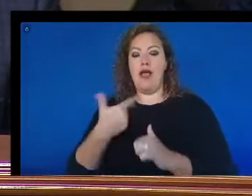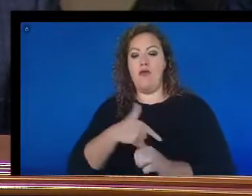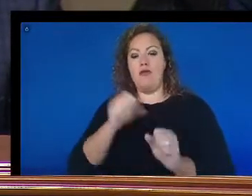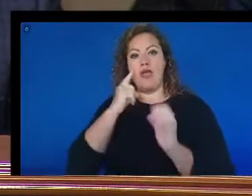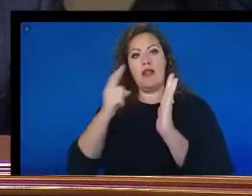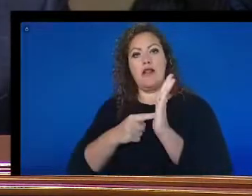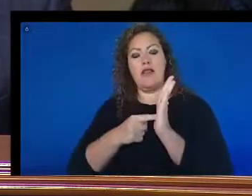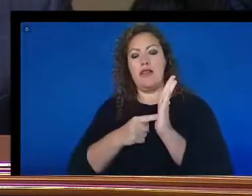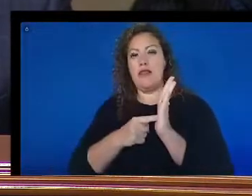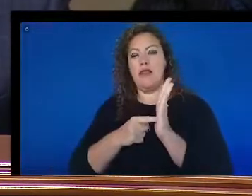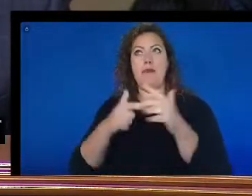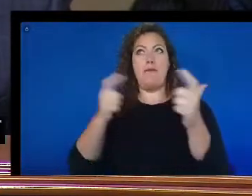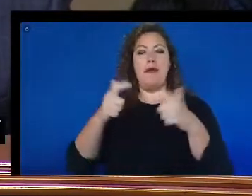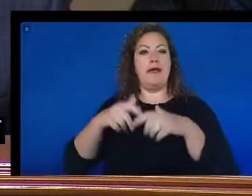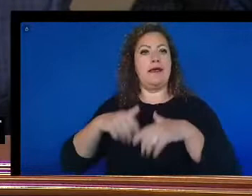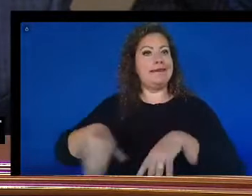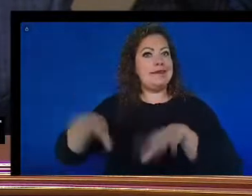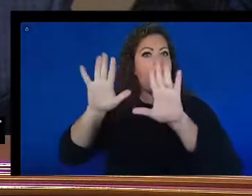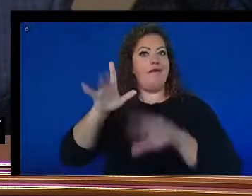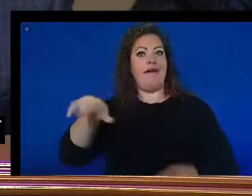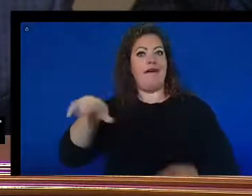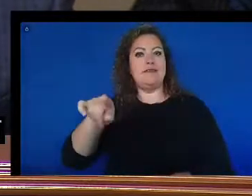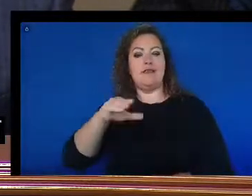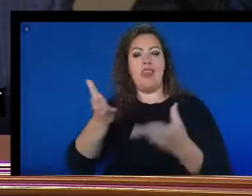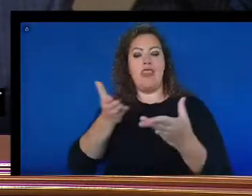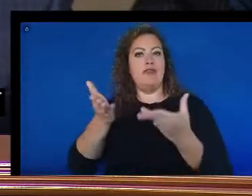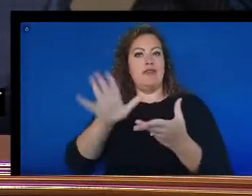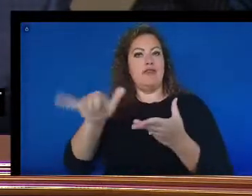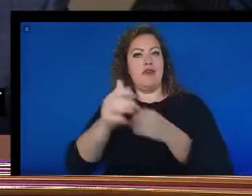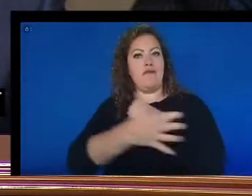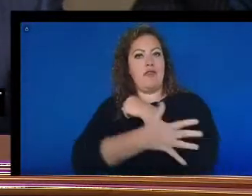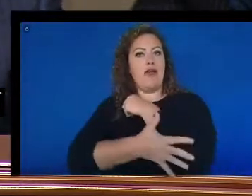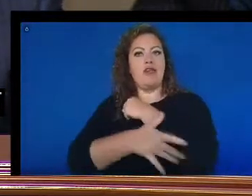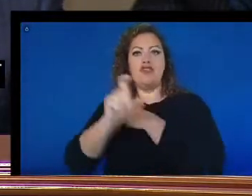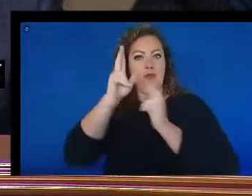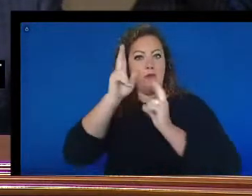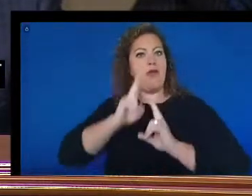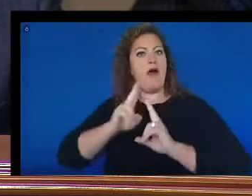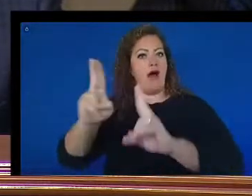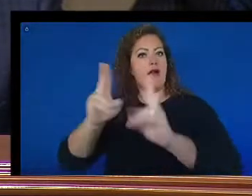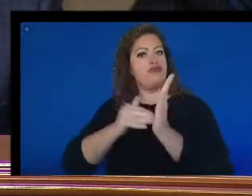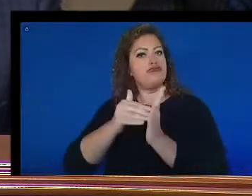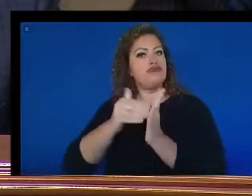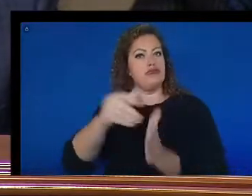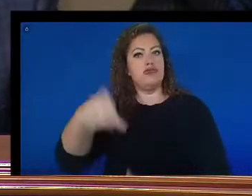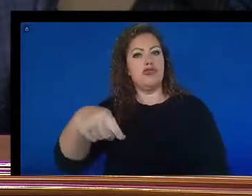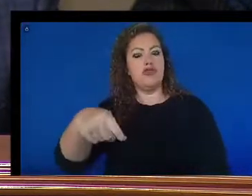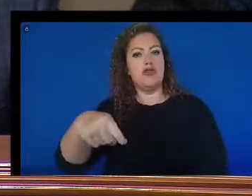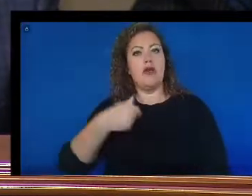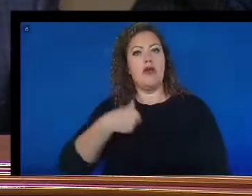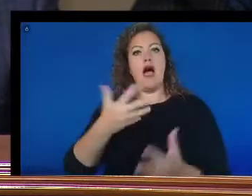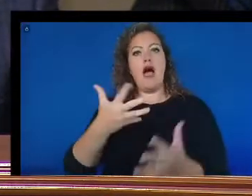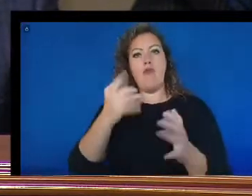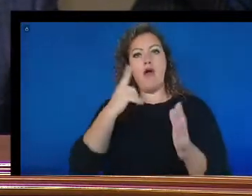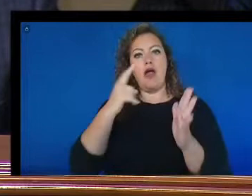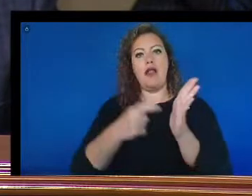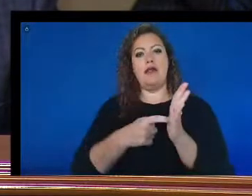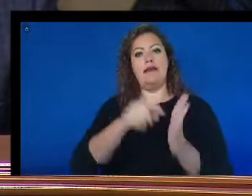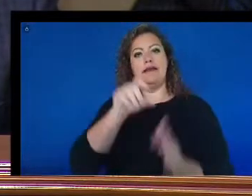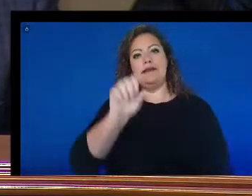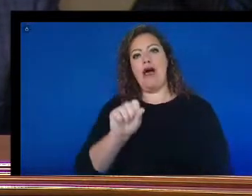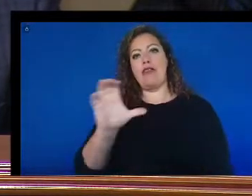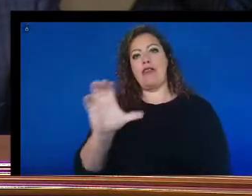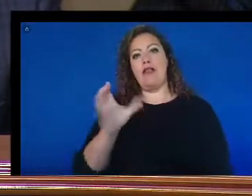and those who serve our country should be honored on a consistent basis. I would like to acknowledge our South Carolina service